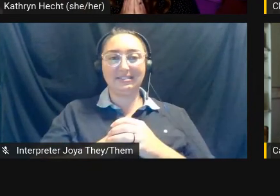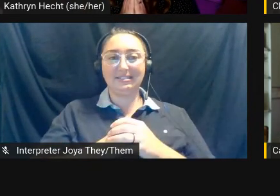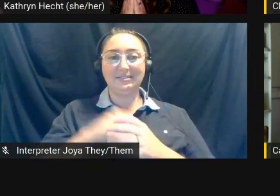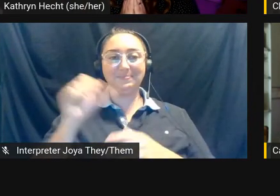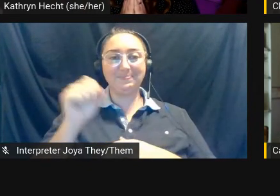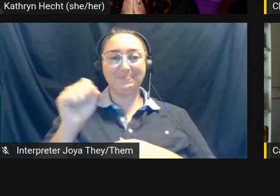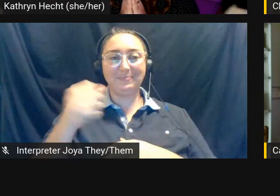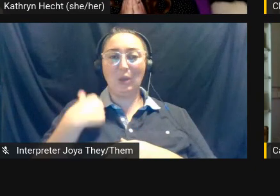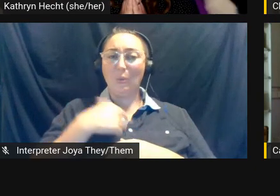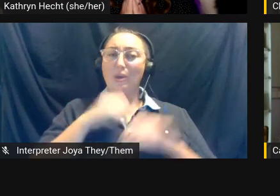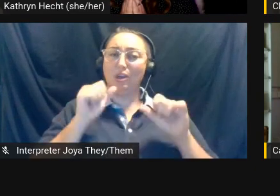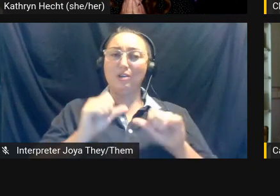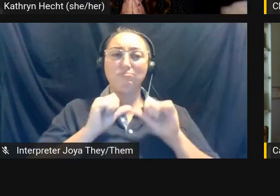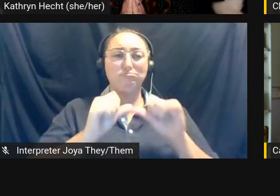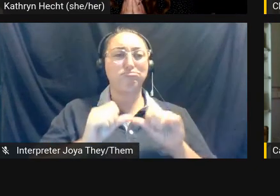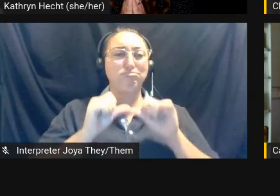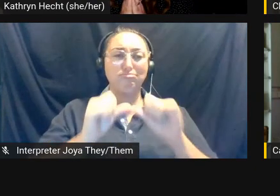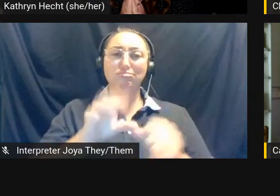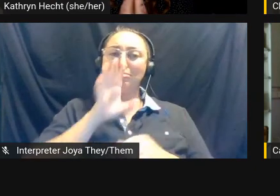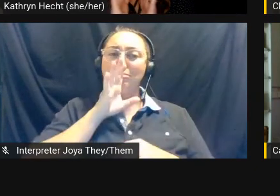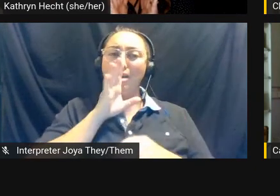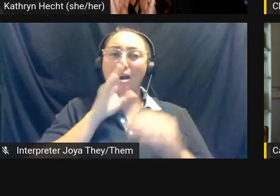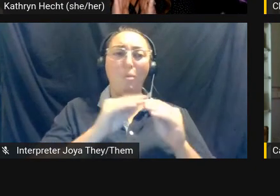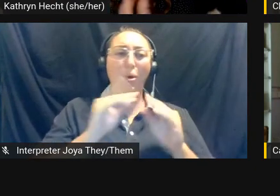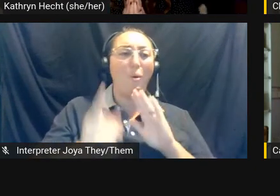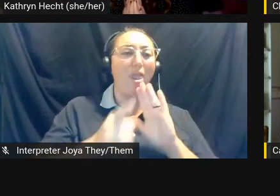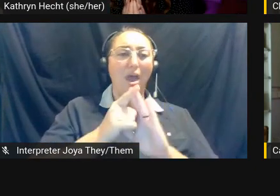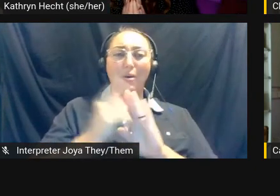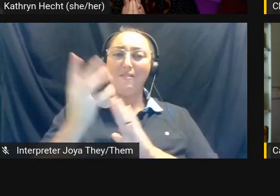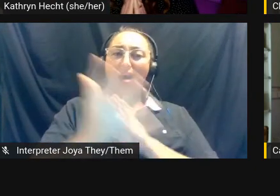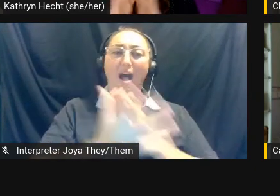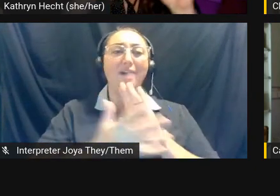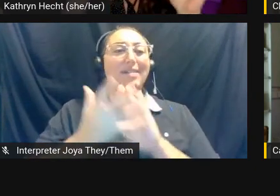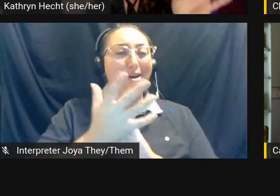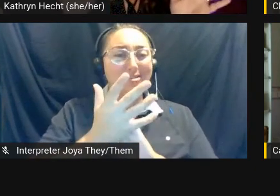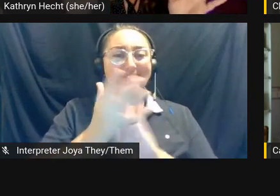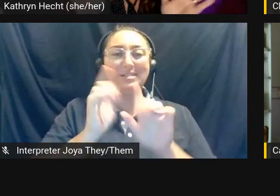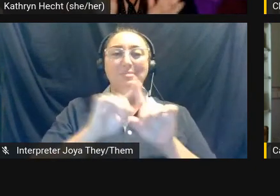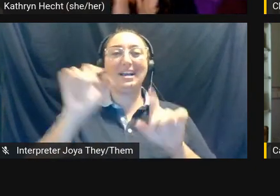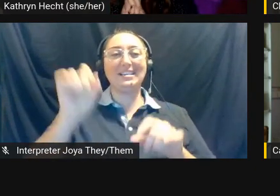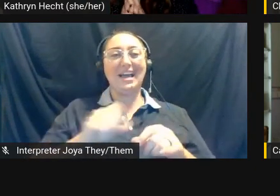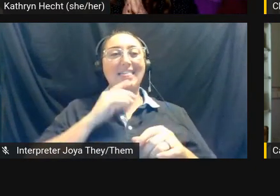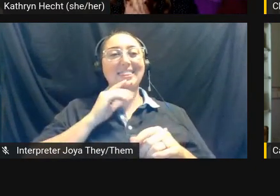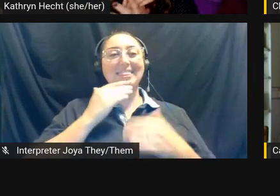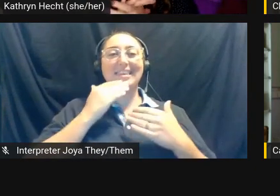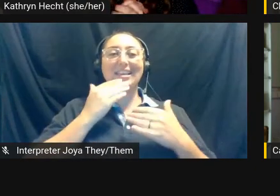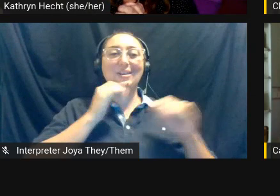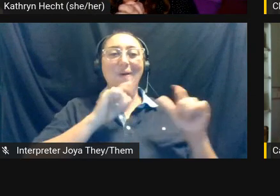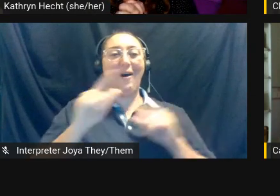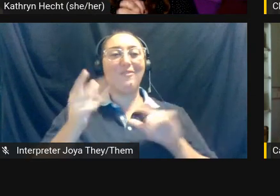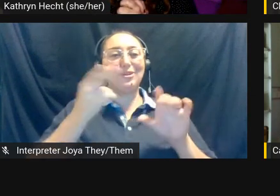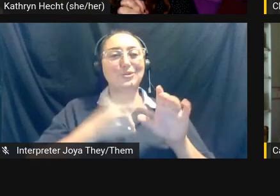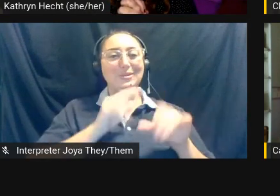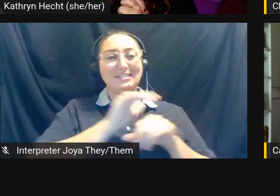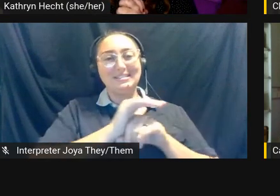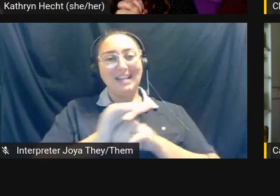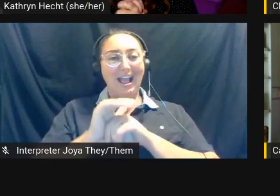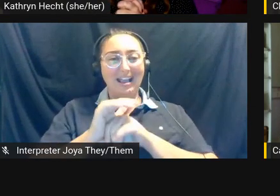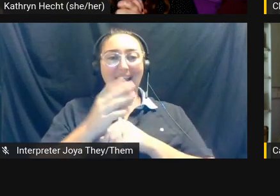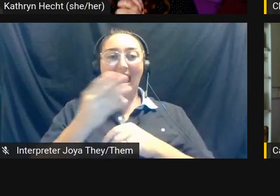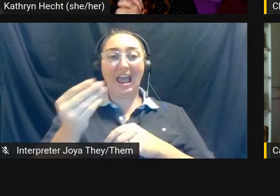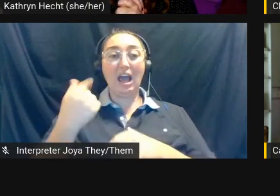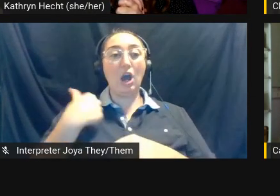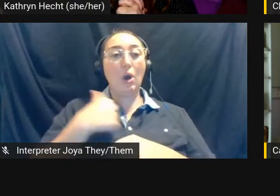yeah, we probably could go on and keep talking for another hour or five. Um, but yes, thank you everybody for tuning in and, uh,